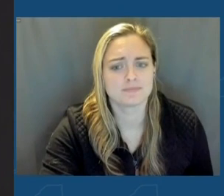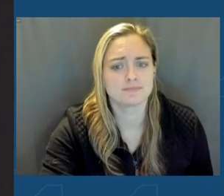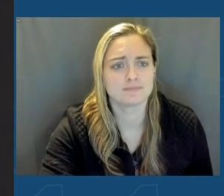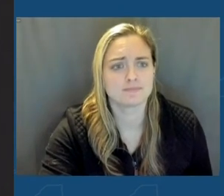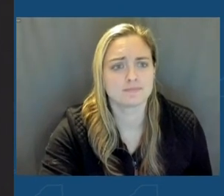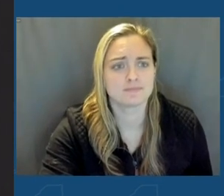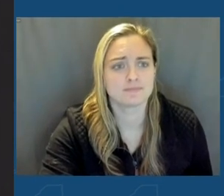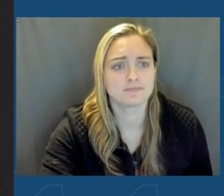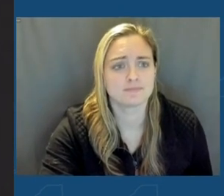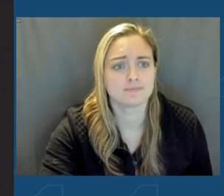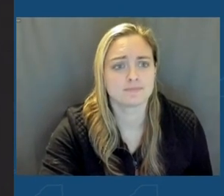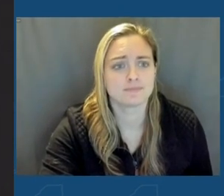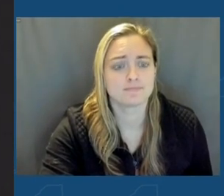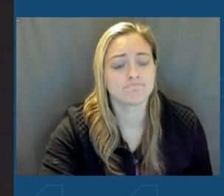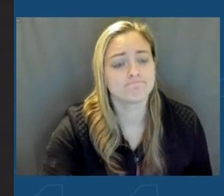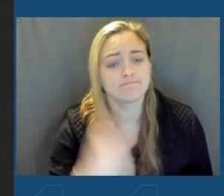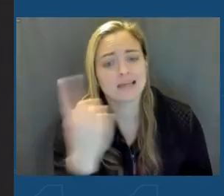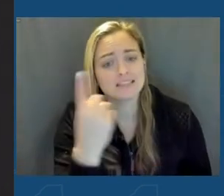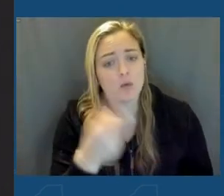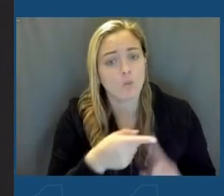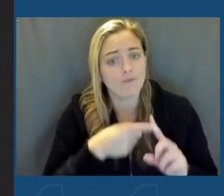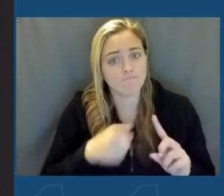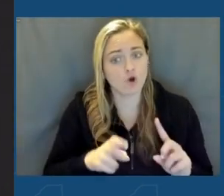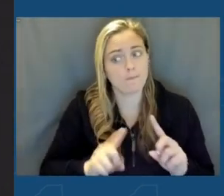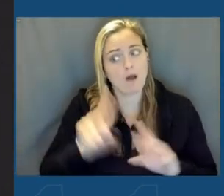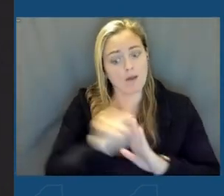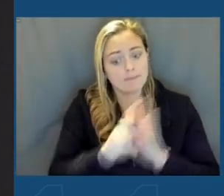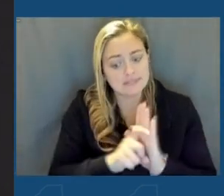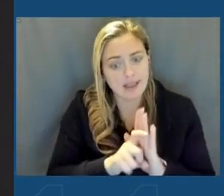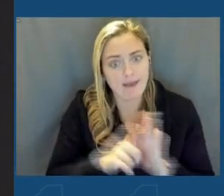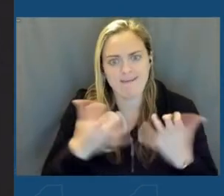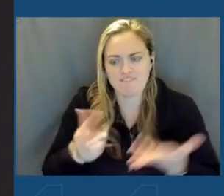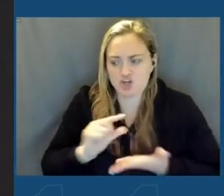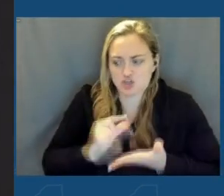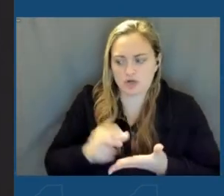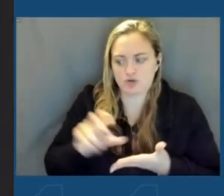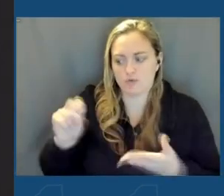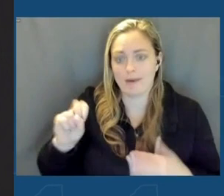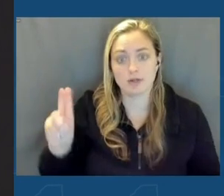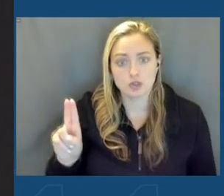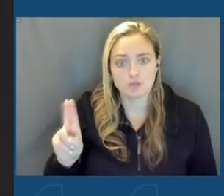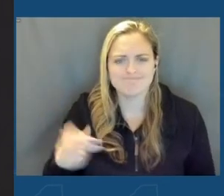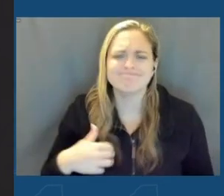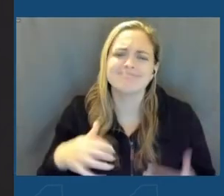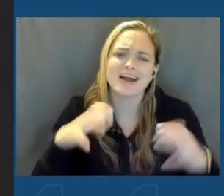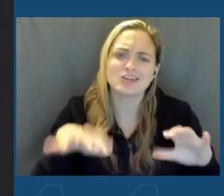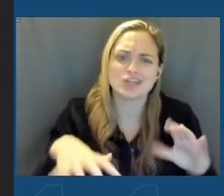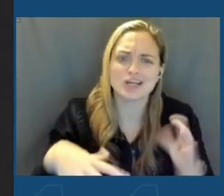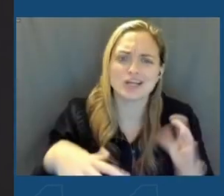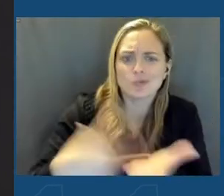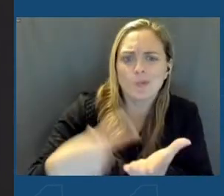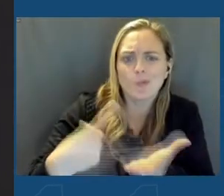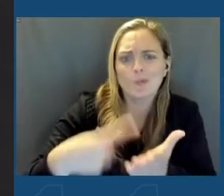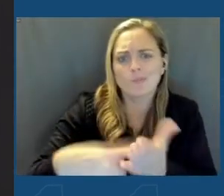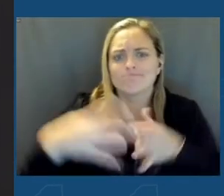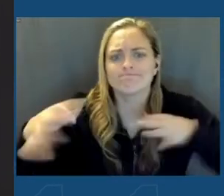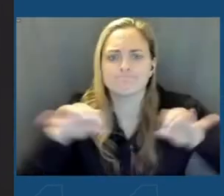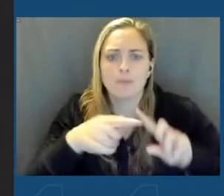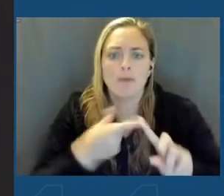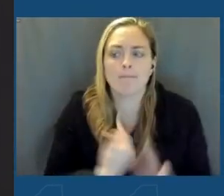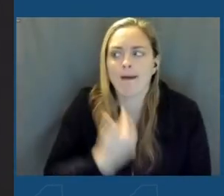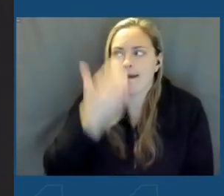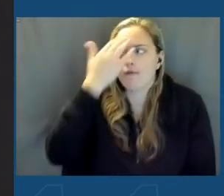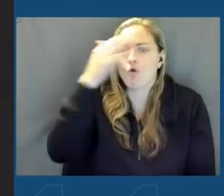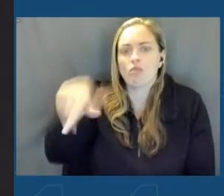As an upstater and as an SU grad, I had a chance to talk and talk about my knowledge of